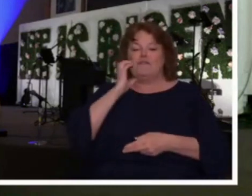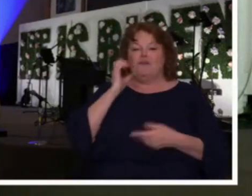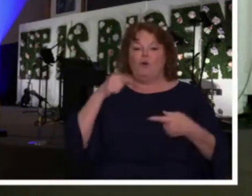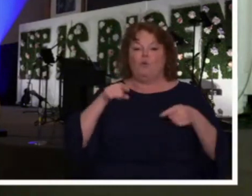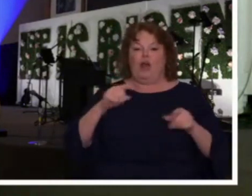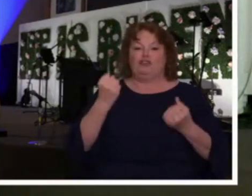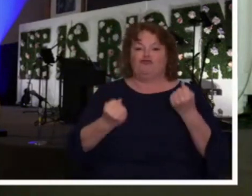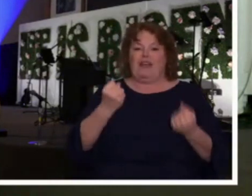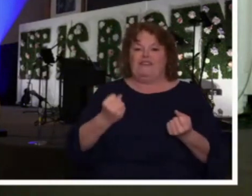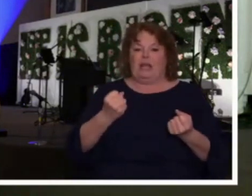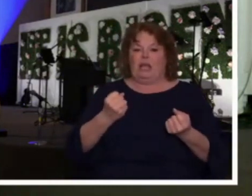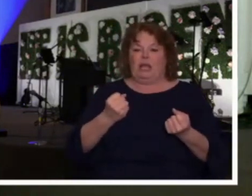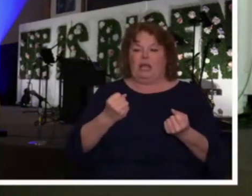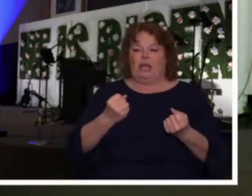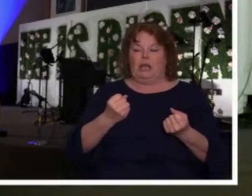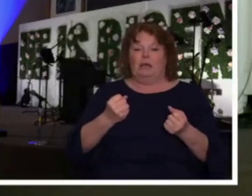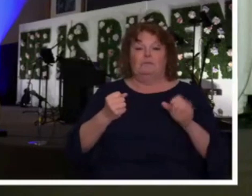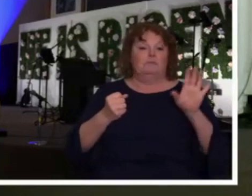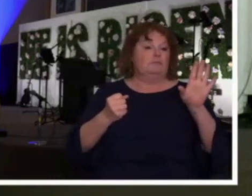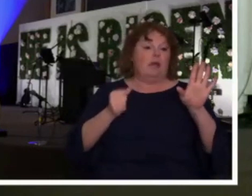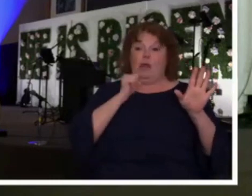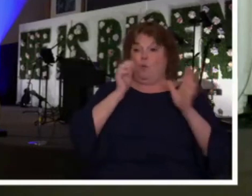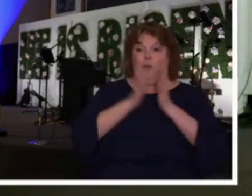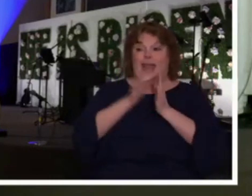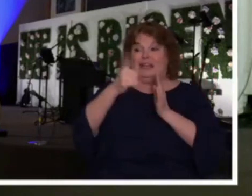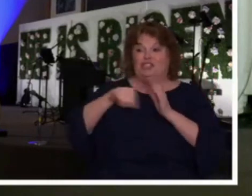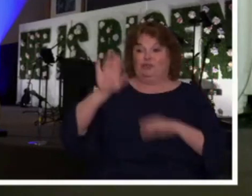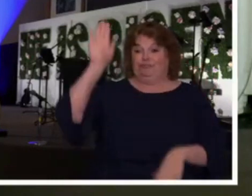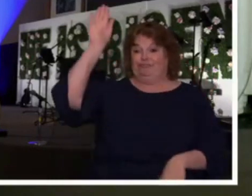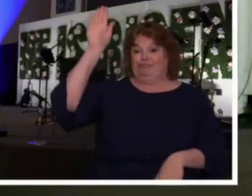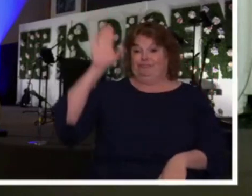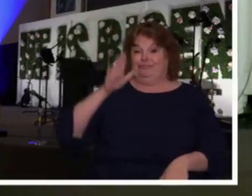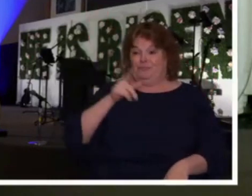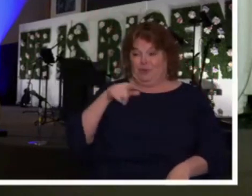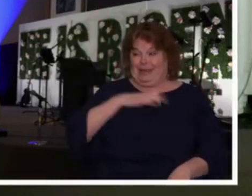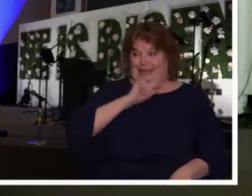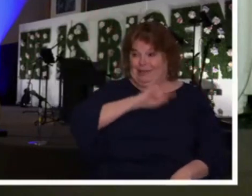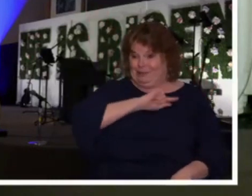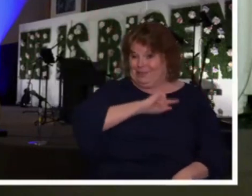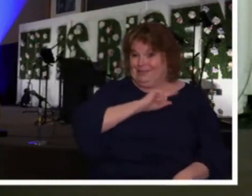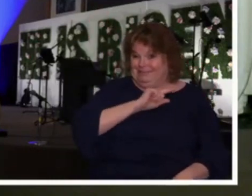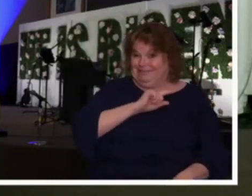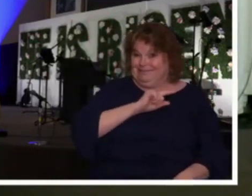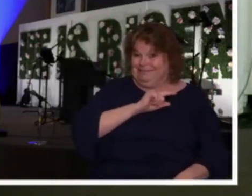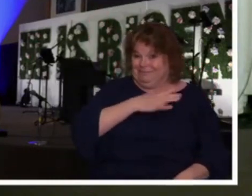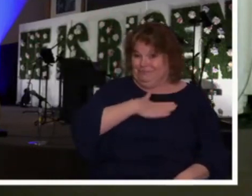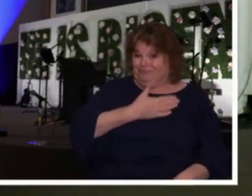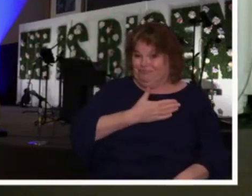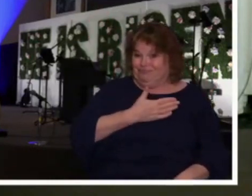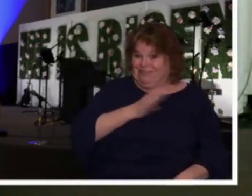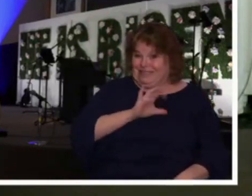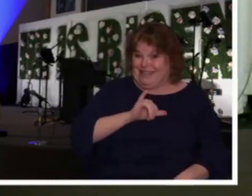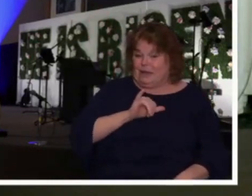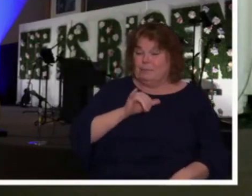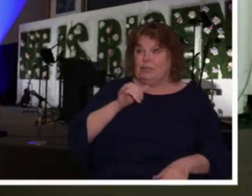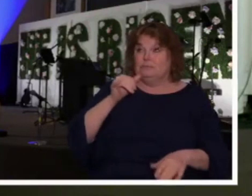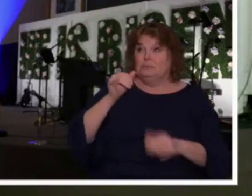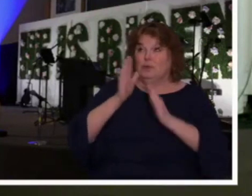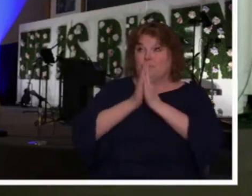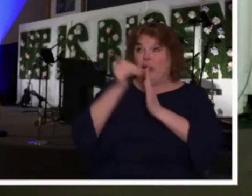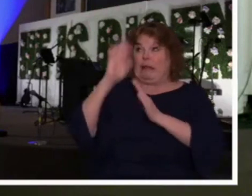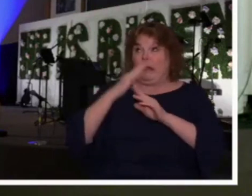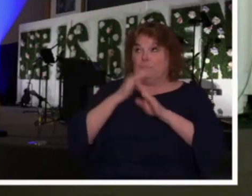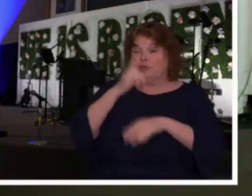they are driving. I will not ask for a show of hands or how many of you are guilty of that. We just thank God for His divine protection.